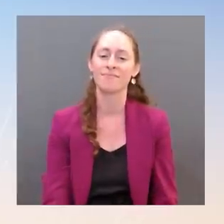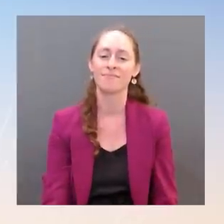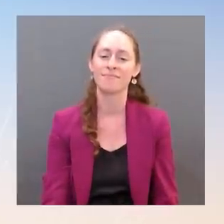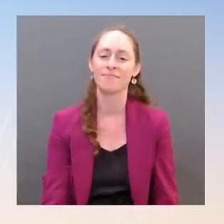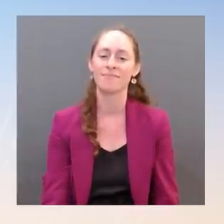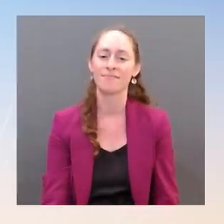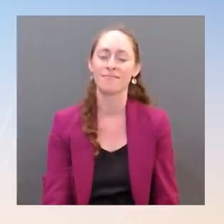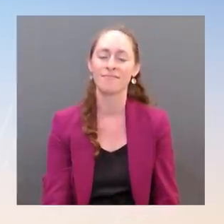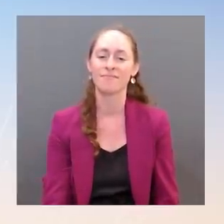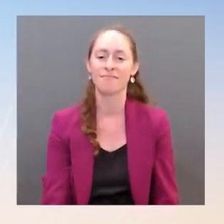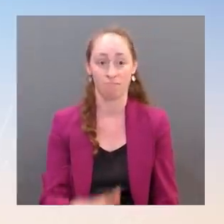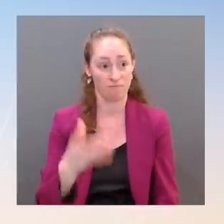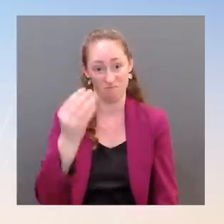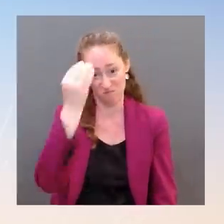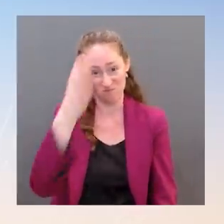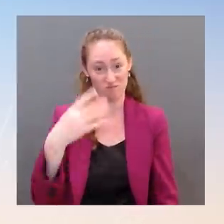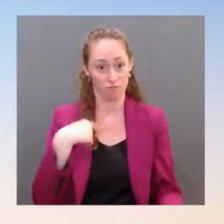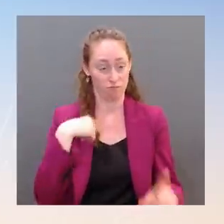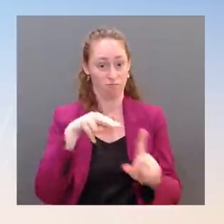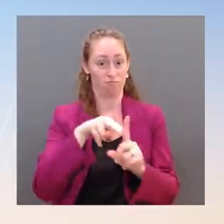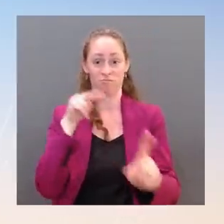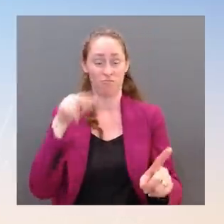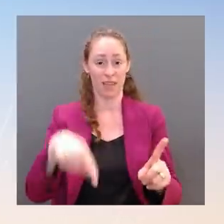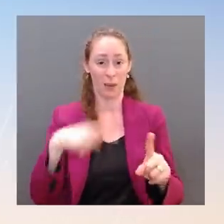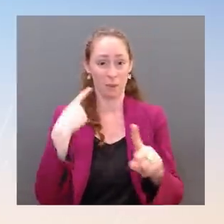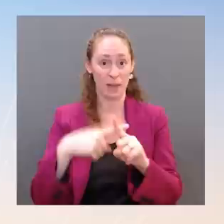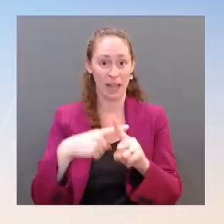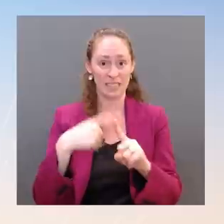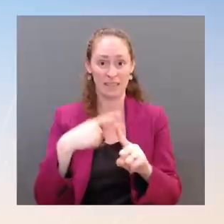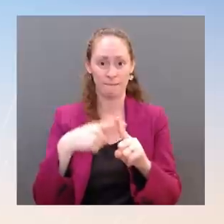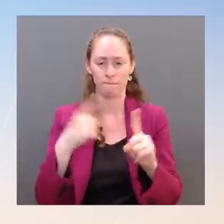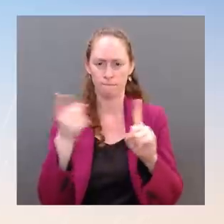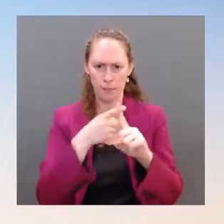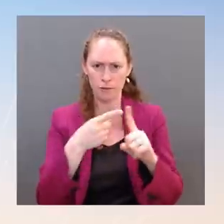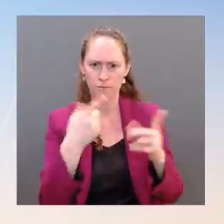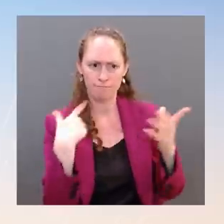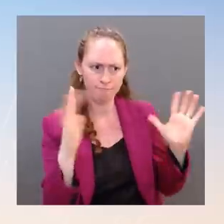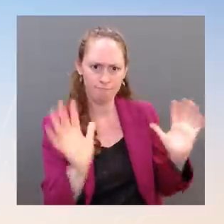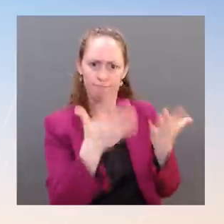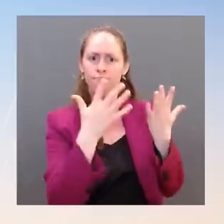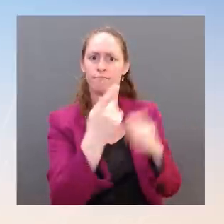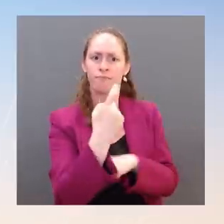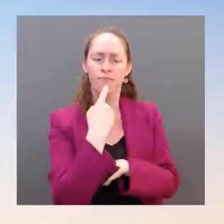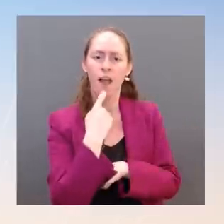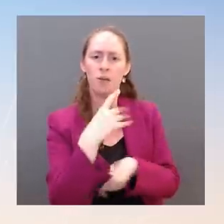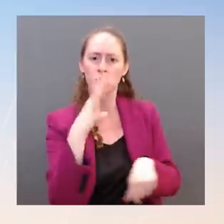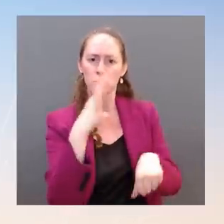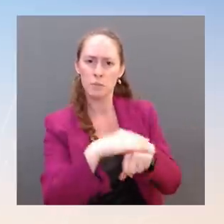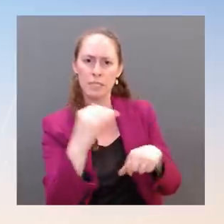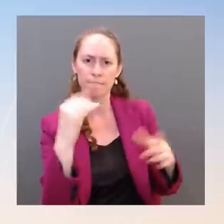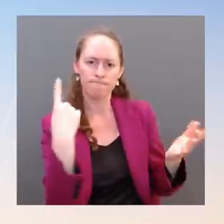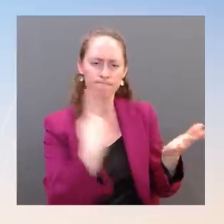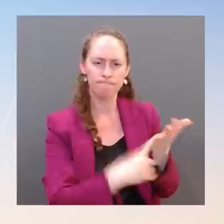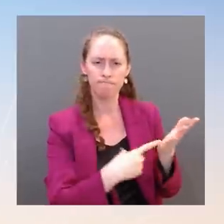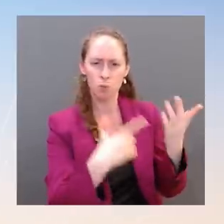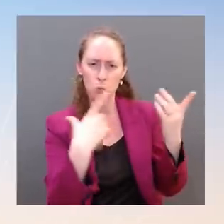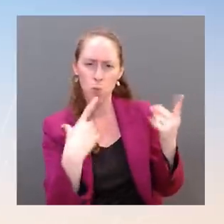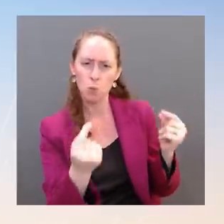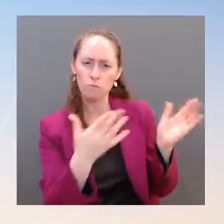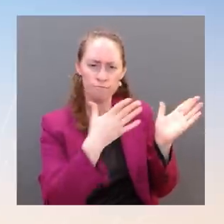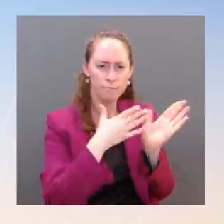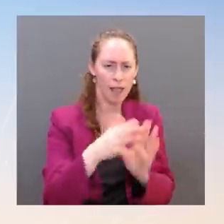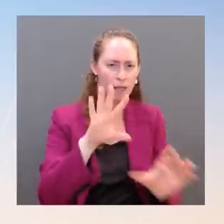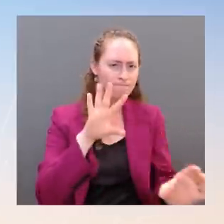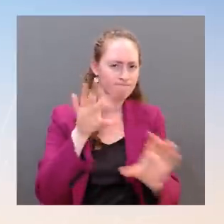Minister of Sweden to reinforce the momentum behind the NATO alliance and the free world's response in Ukraine and getting on a